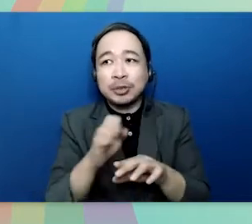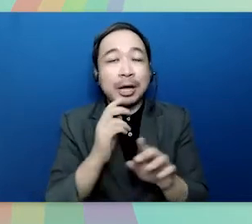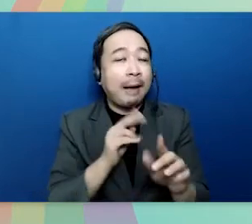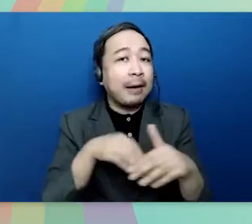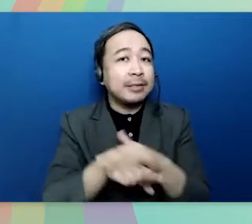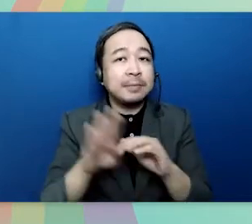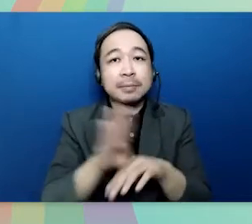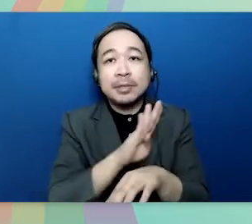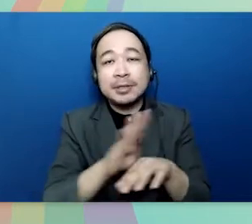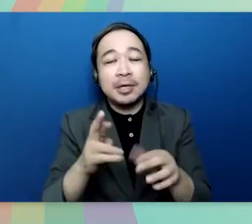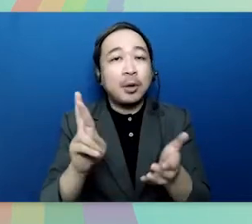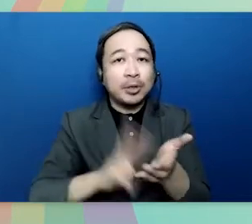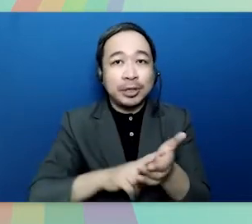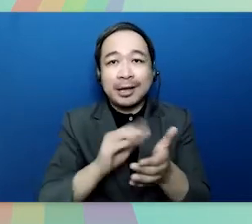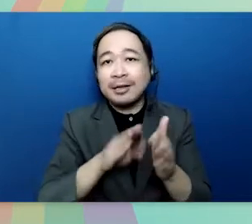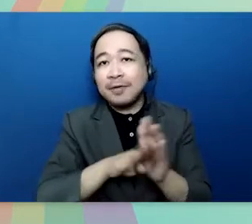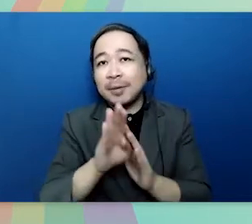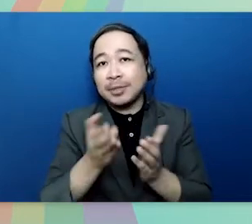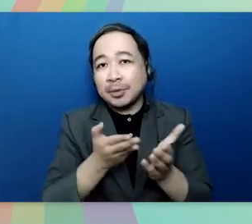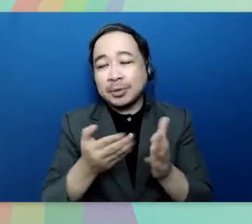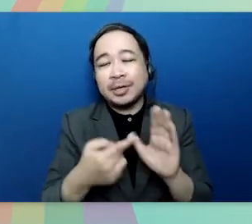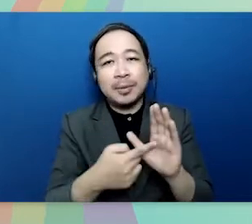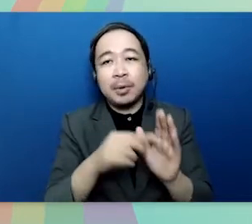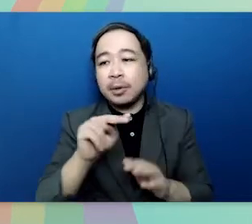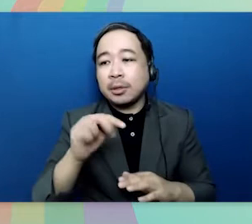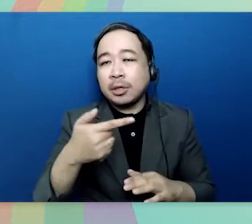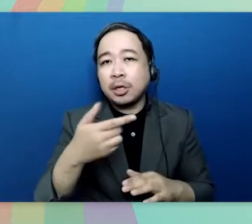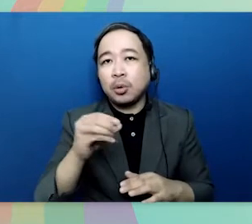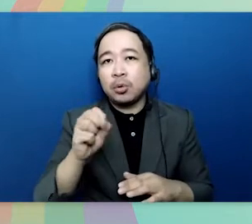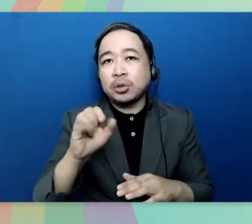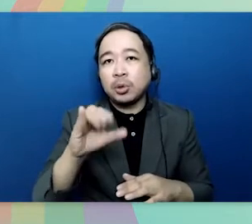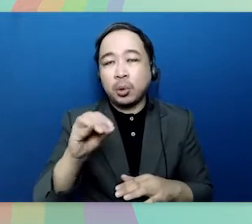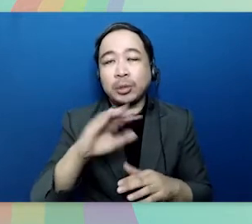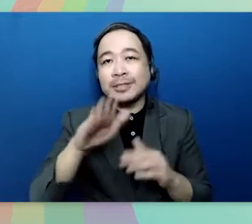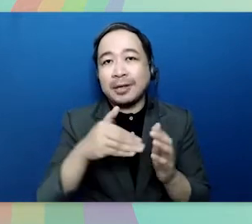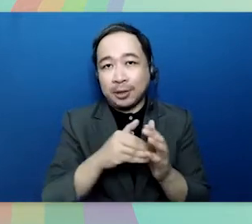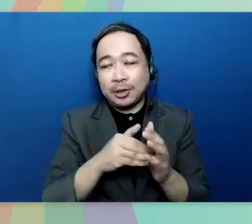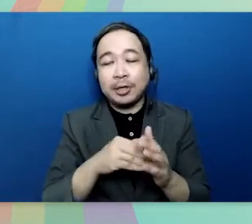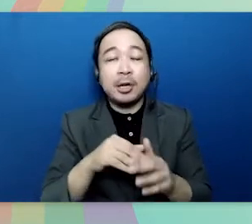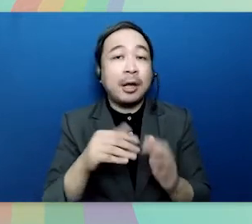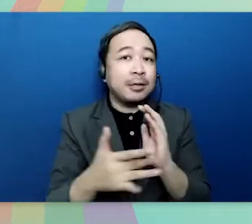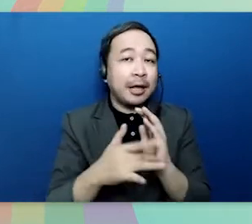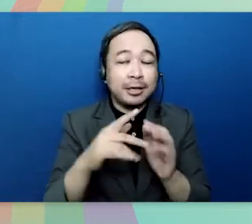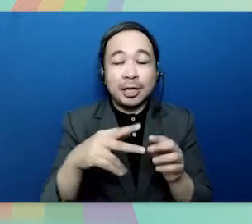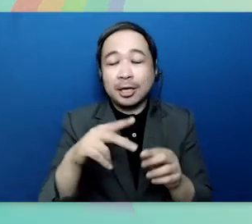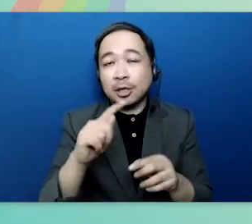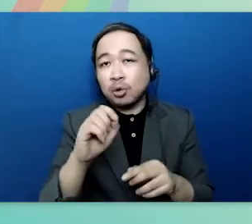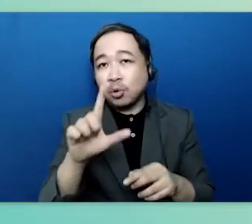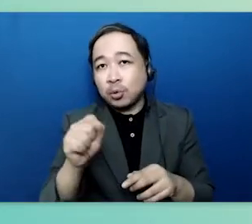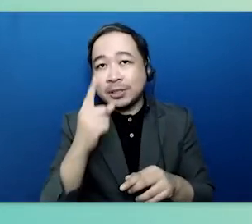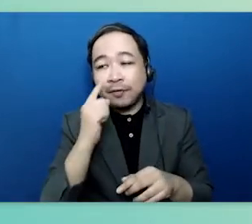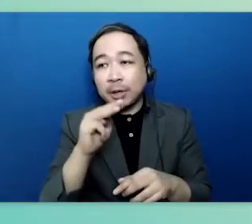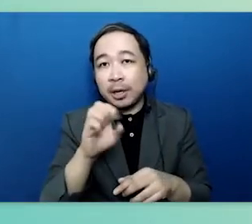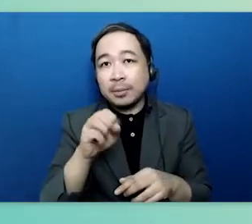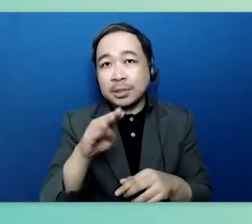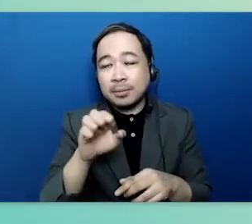registration and development services such as the negocio center portal the tech tools for msmes